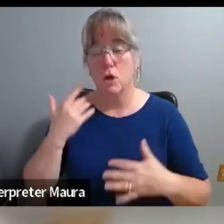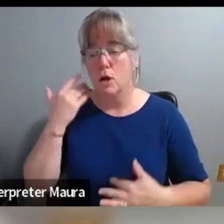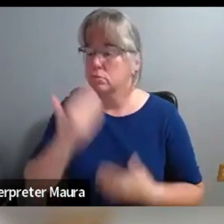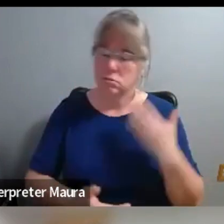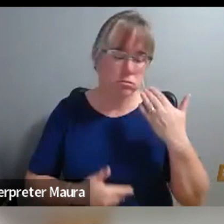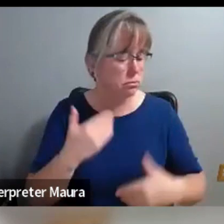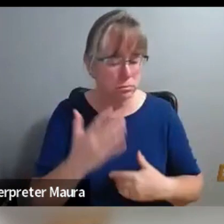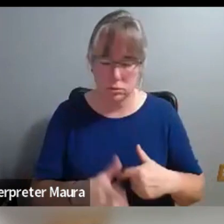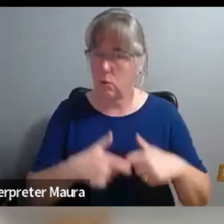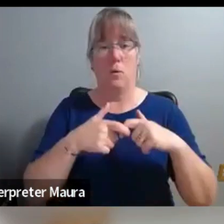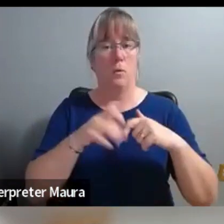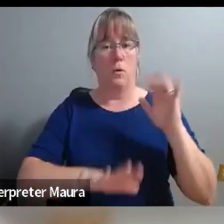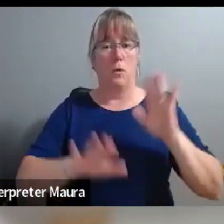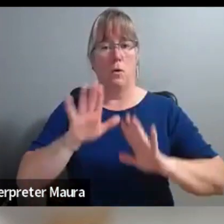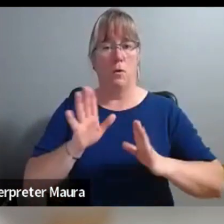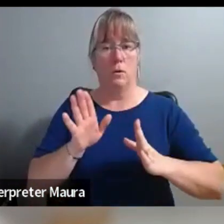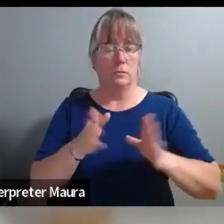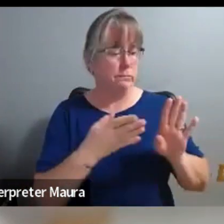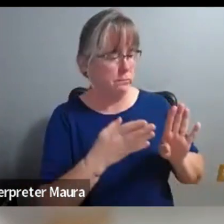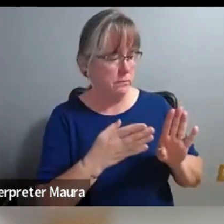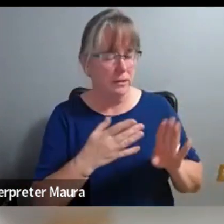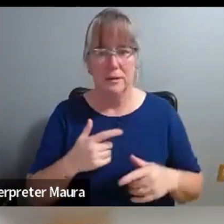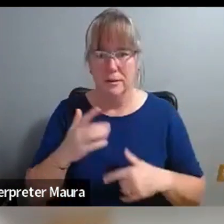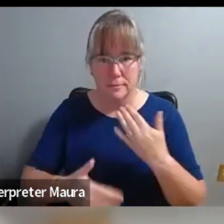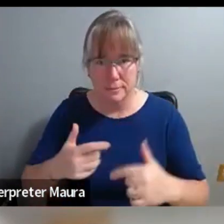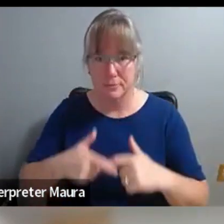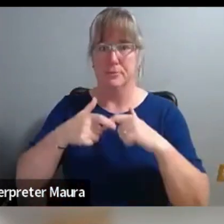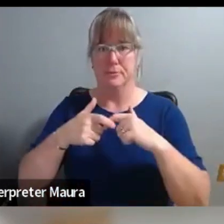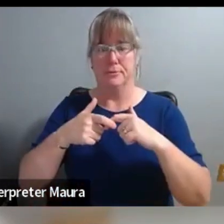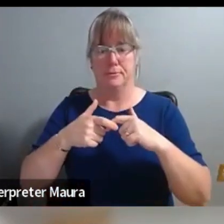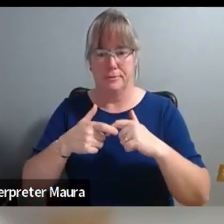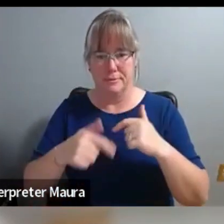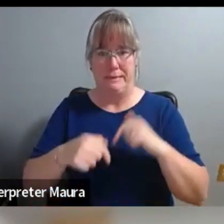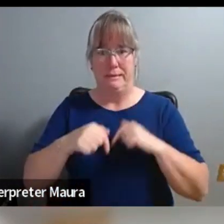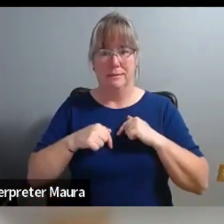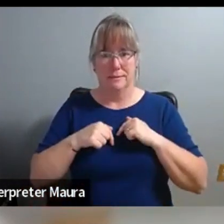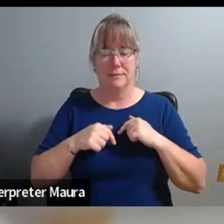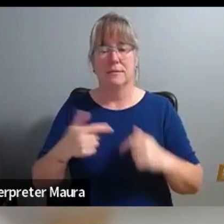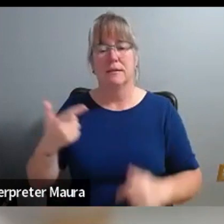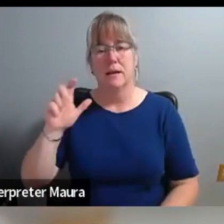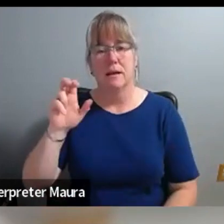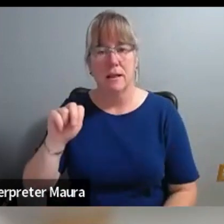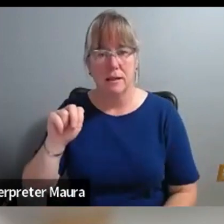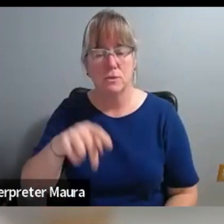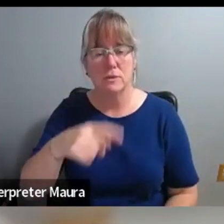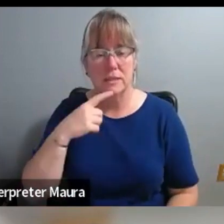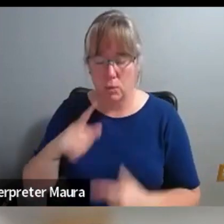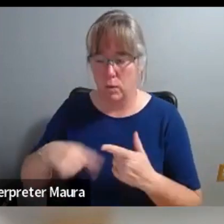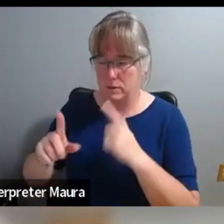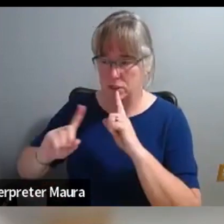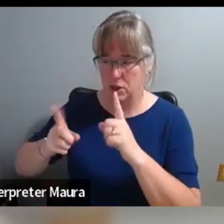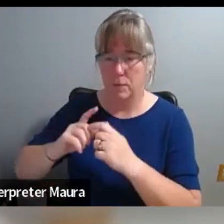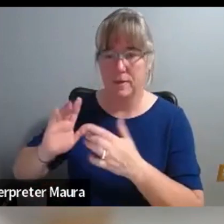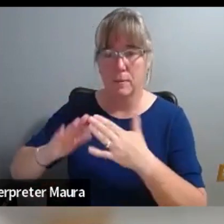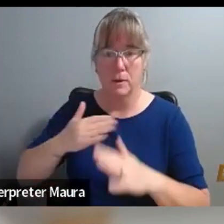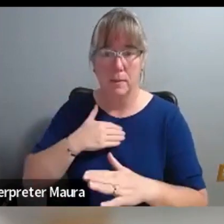in the same, actually, you know, Glenn, you said we weren't trying to coach community members when we spoke to them. I'll